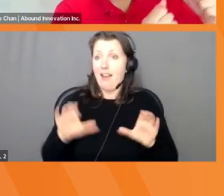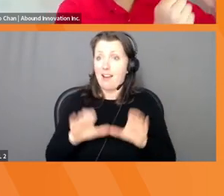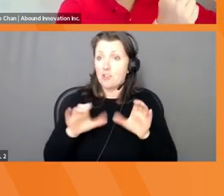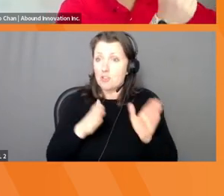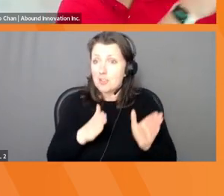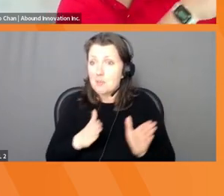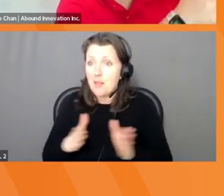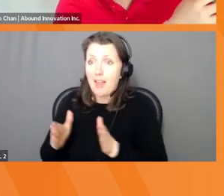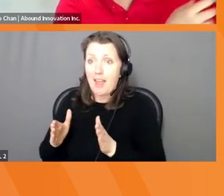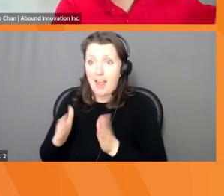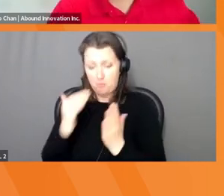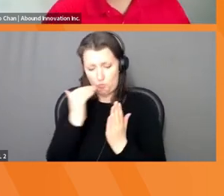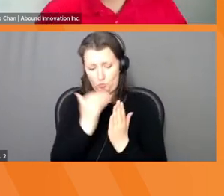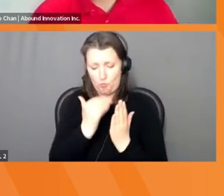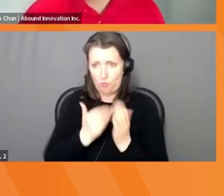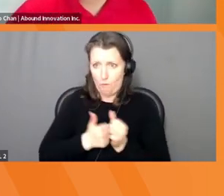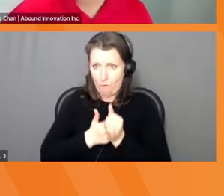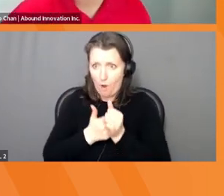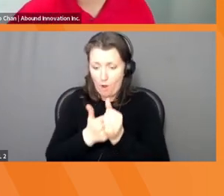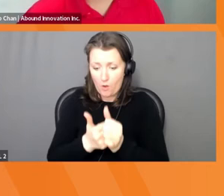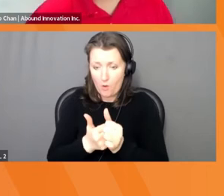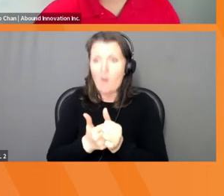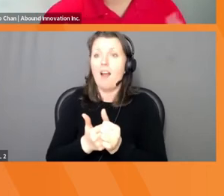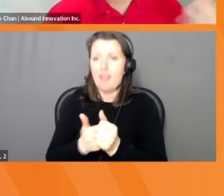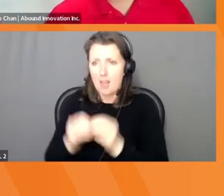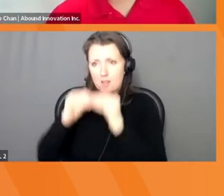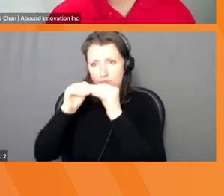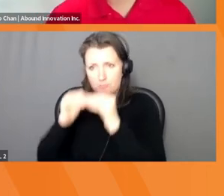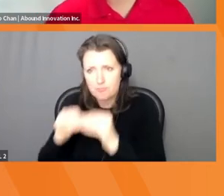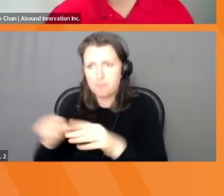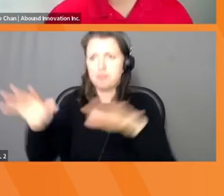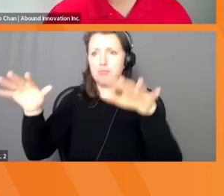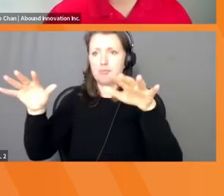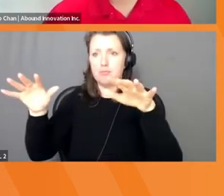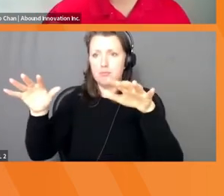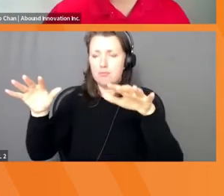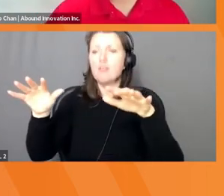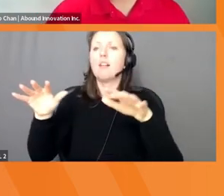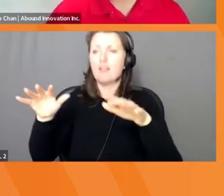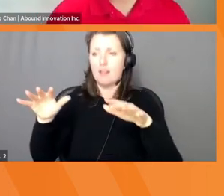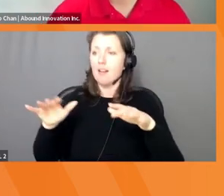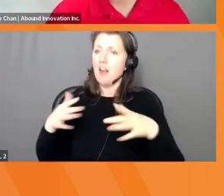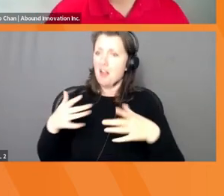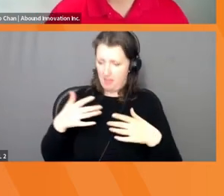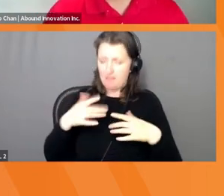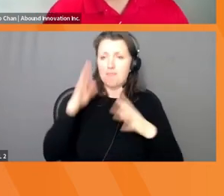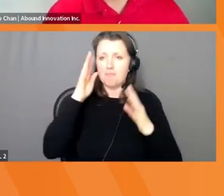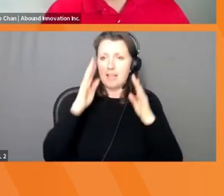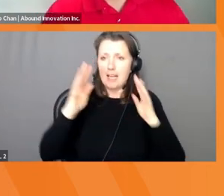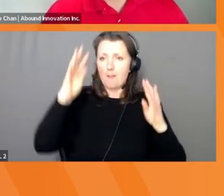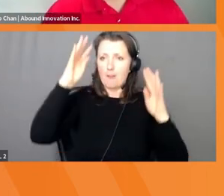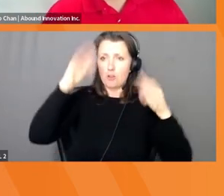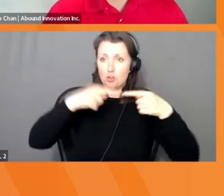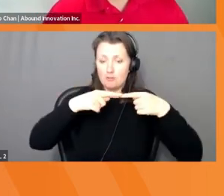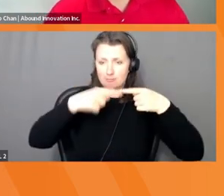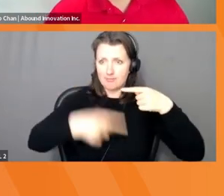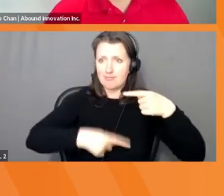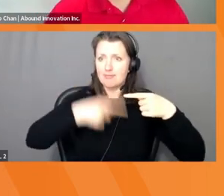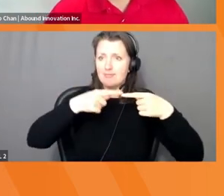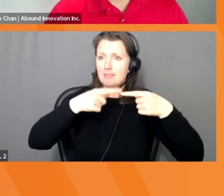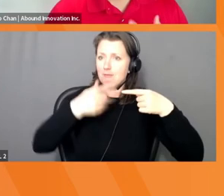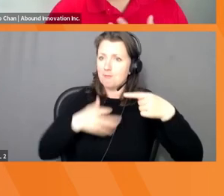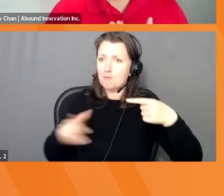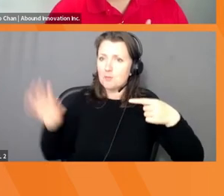go out and get it out there into the world. And so then we complete a cycle of the innovation journey. Most